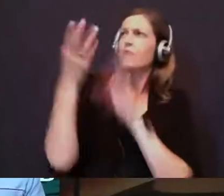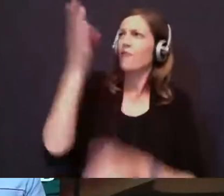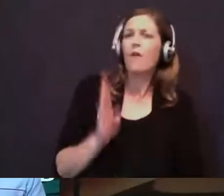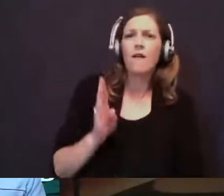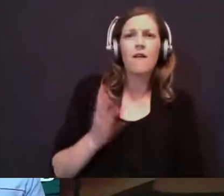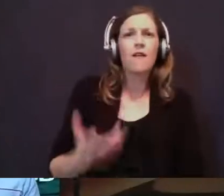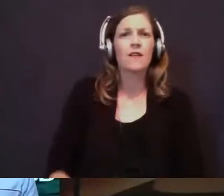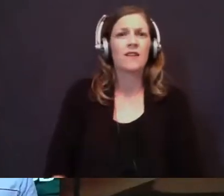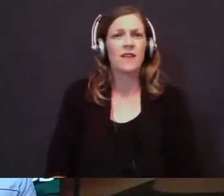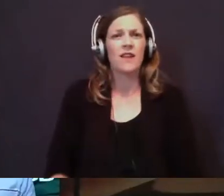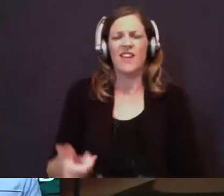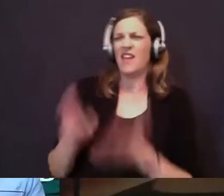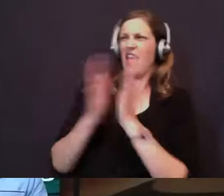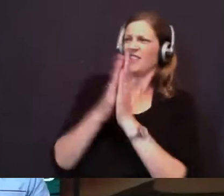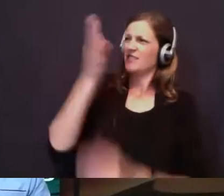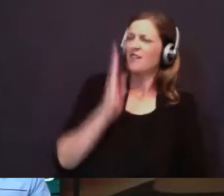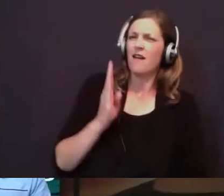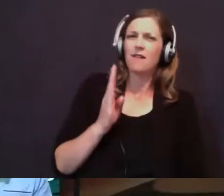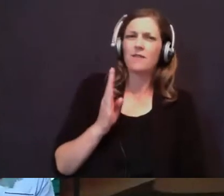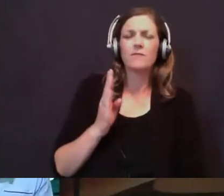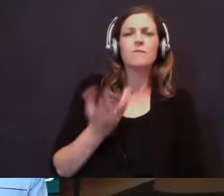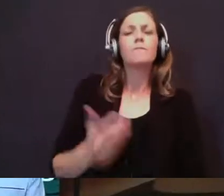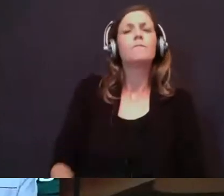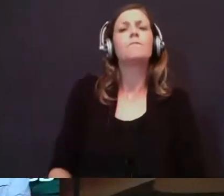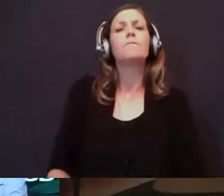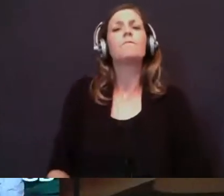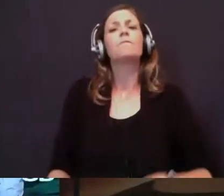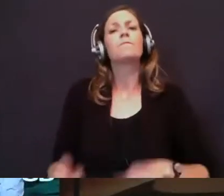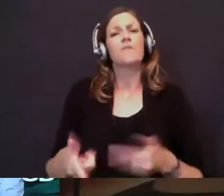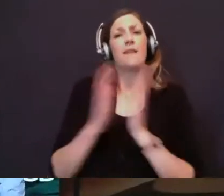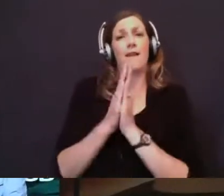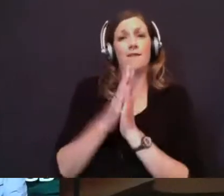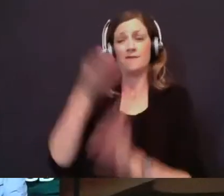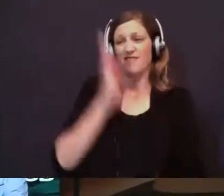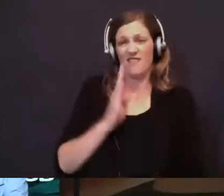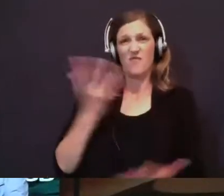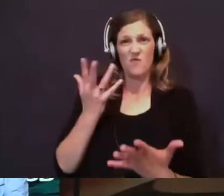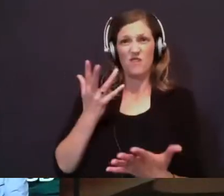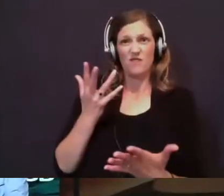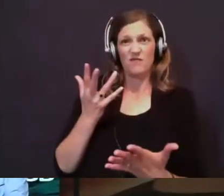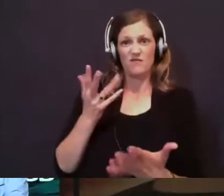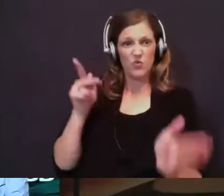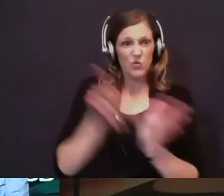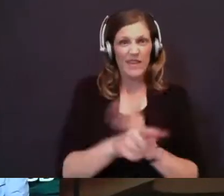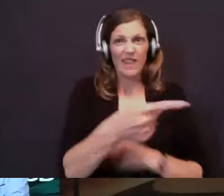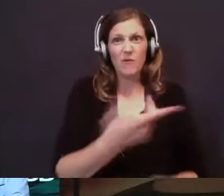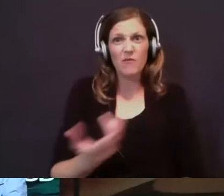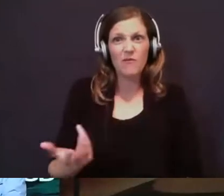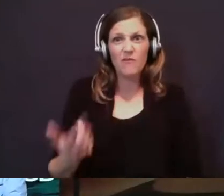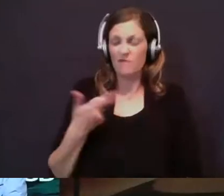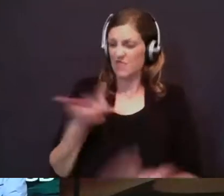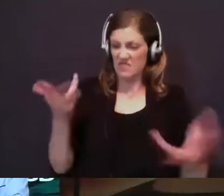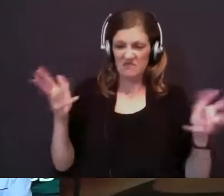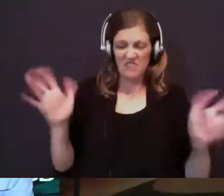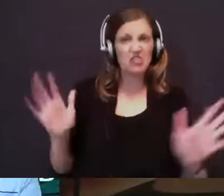he asks God for something. He asks God to kill him. He's done. He's not